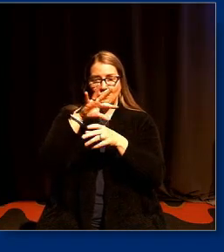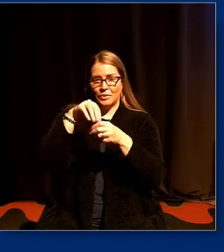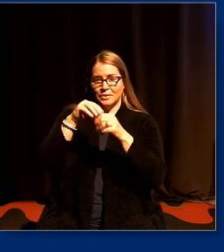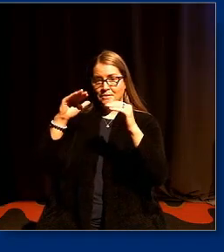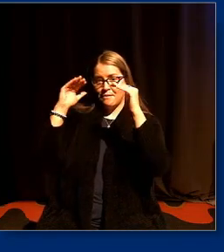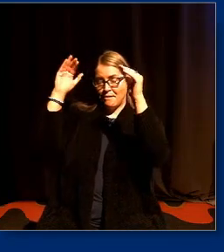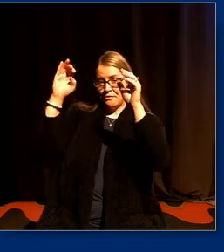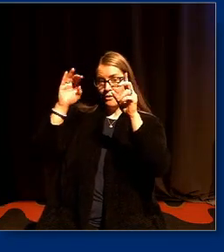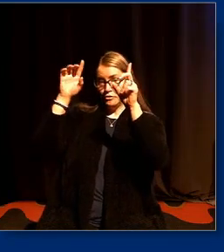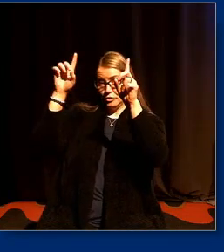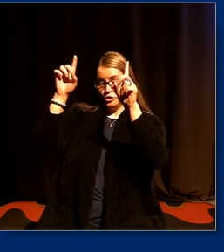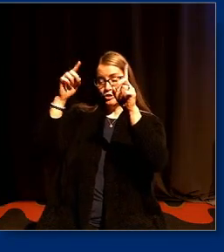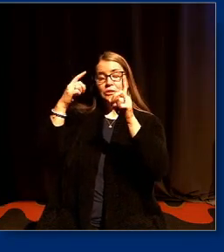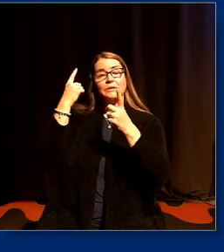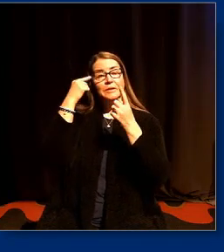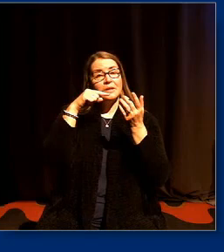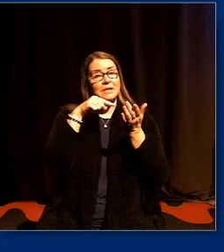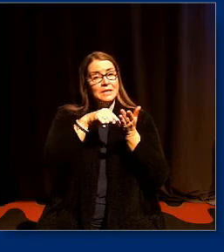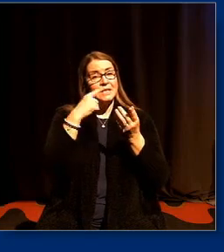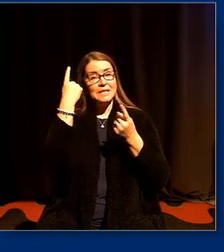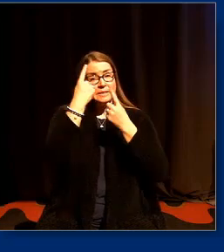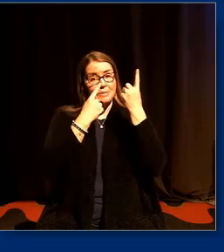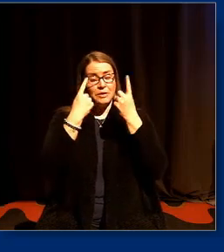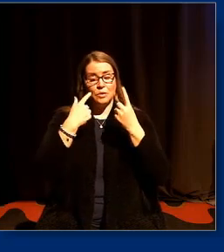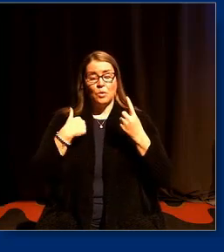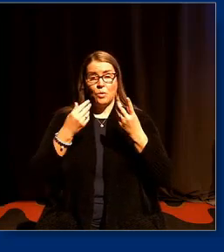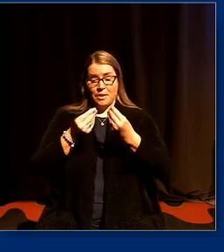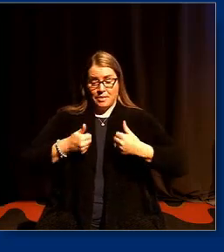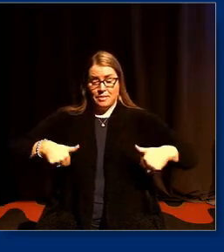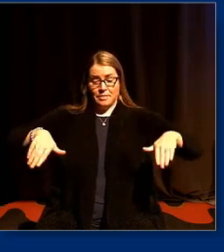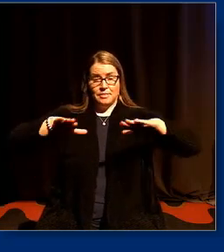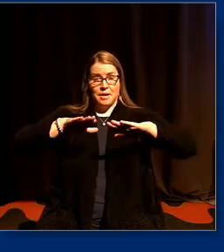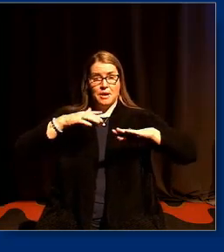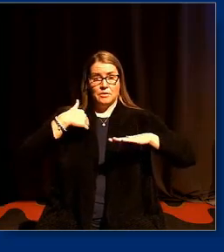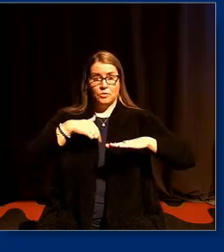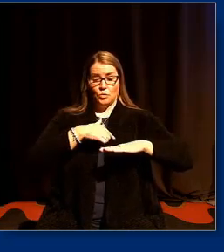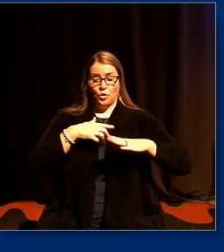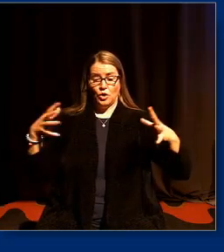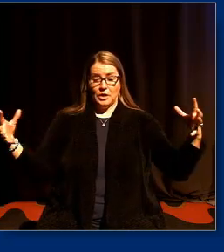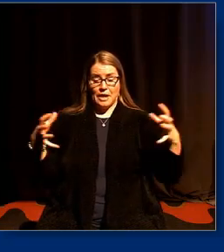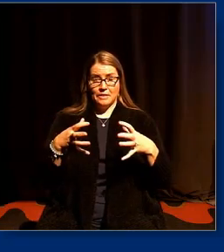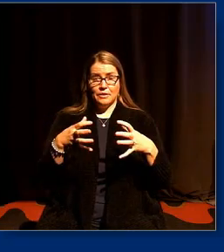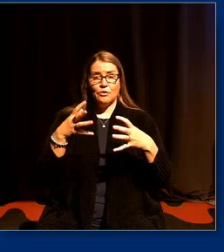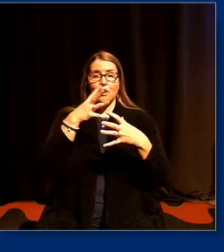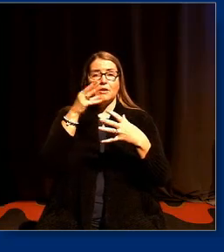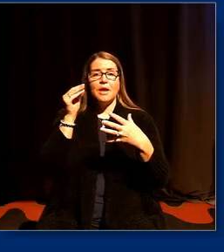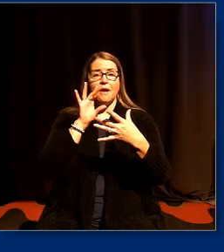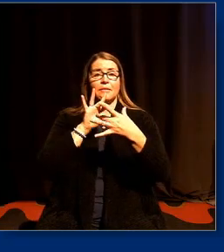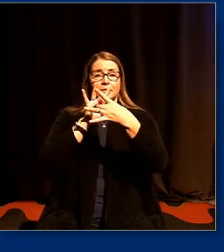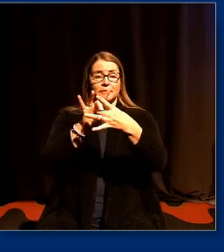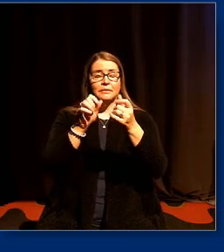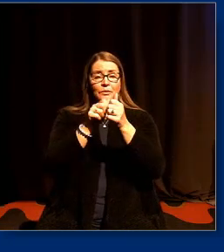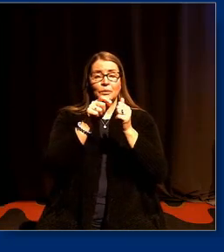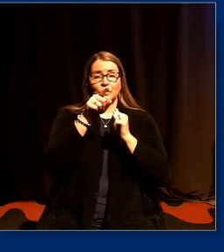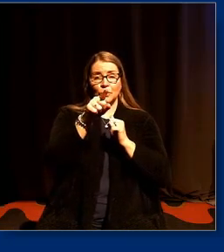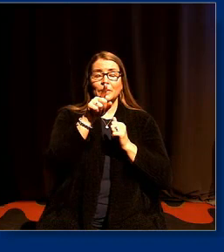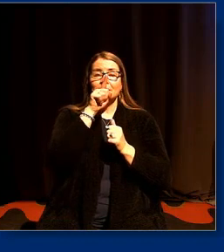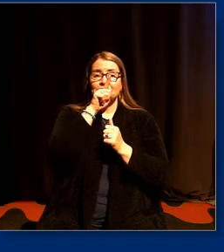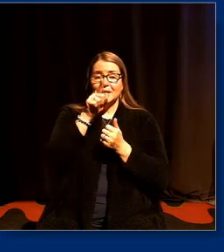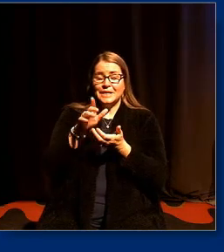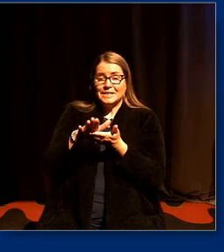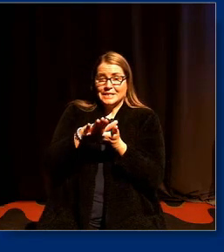mind I continue to reflect how the land we are gathered on and streaming from to our virtual attendees is the sacred